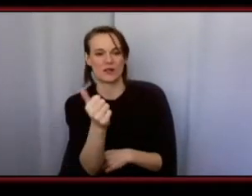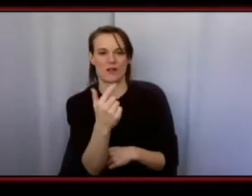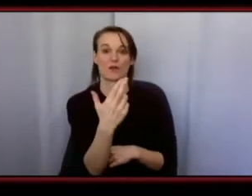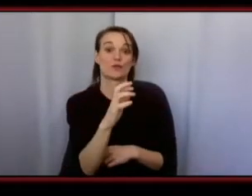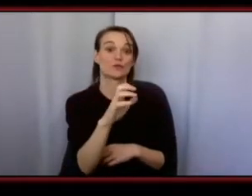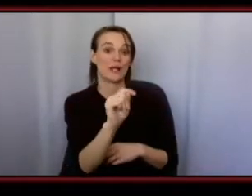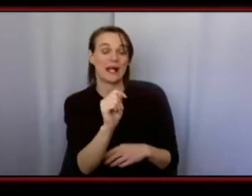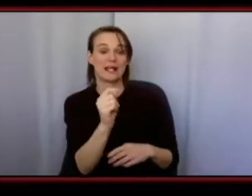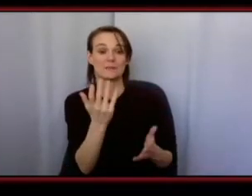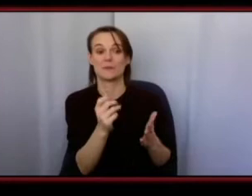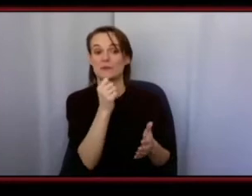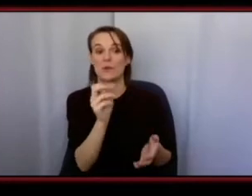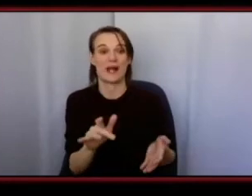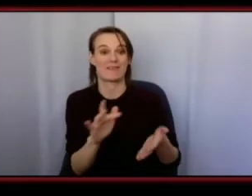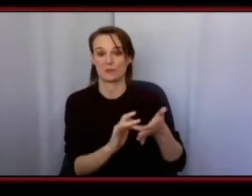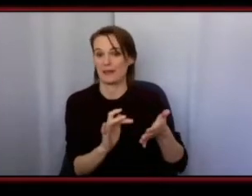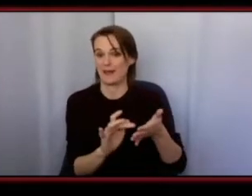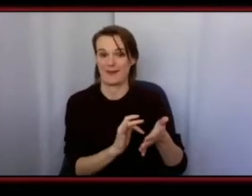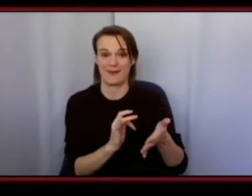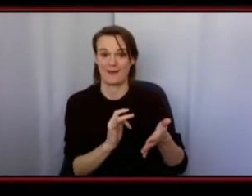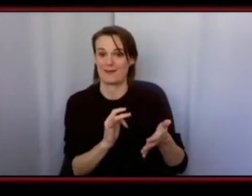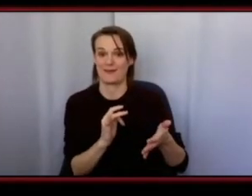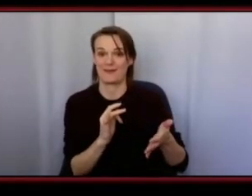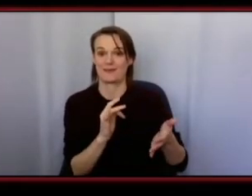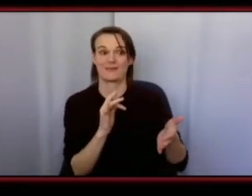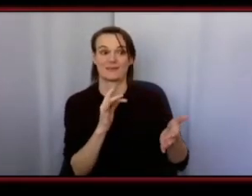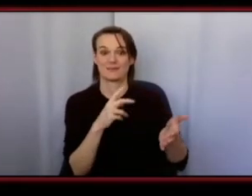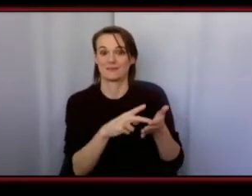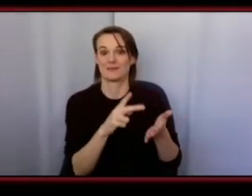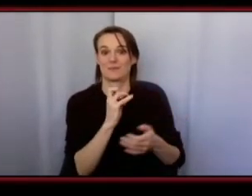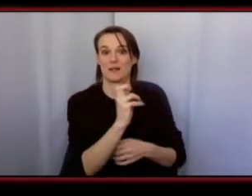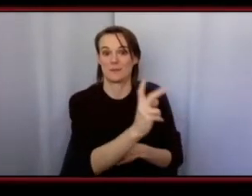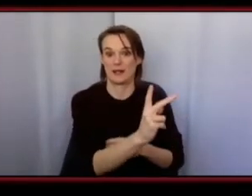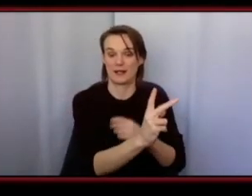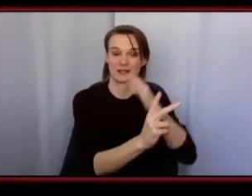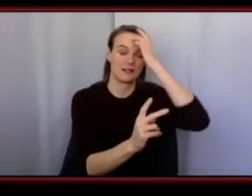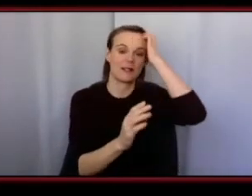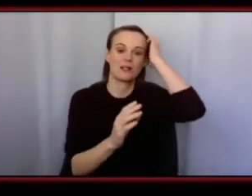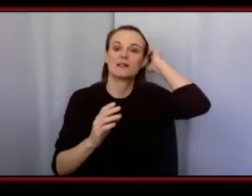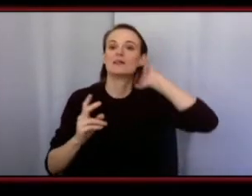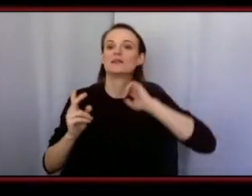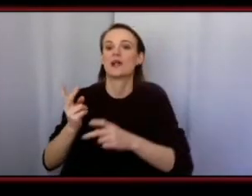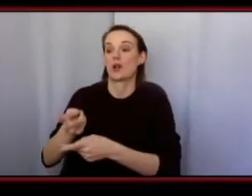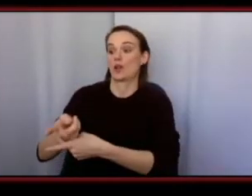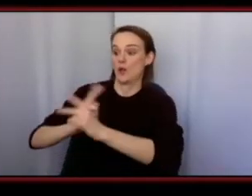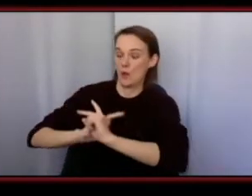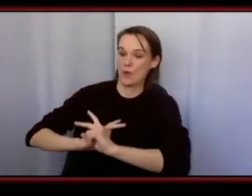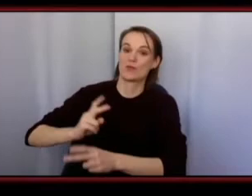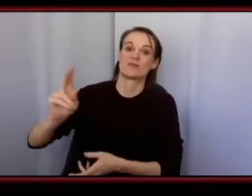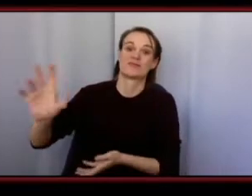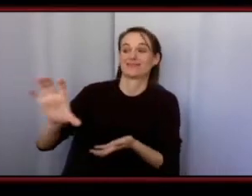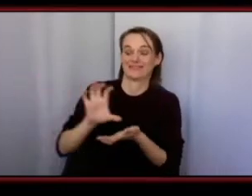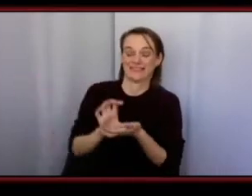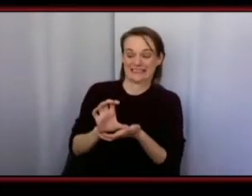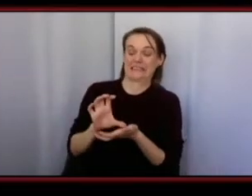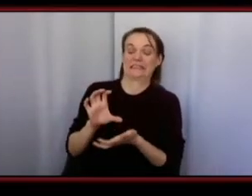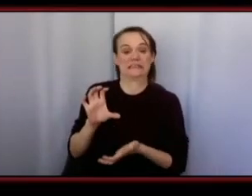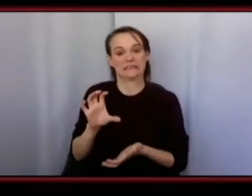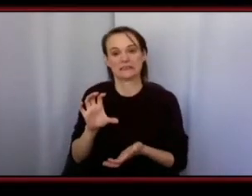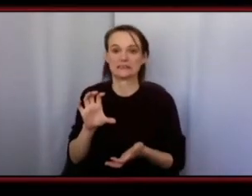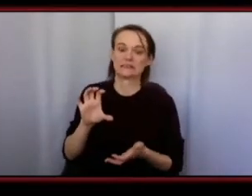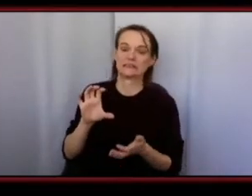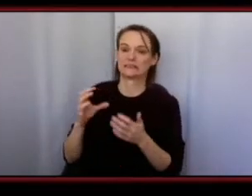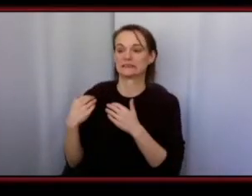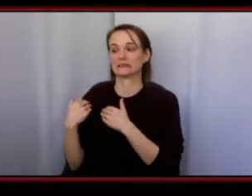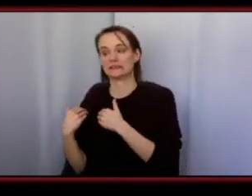receive back so heading into a loan right off the bat um might put you a little put more